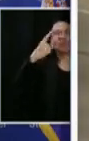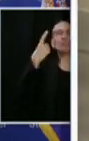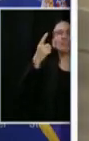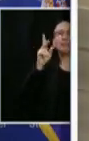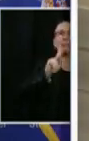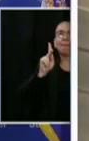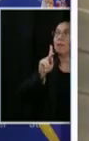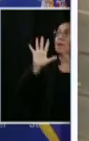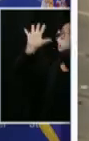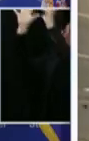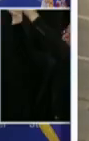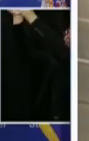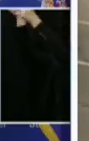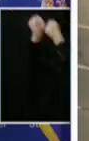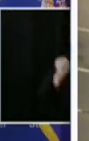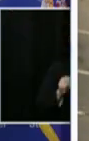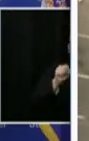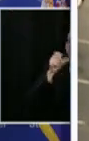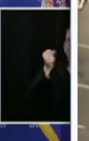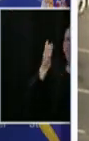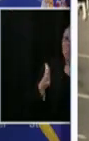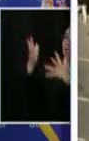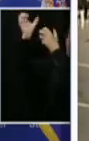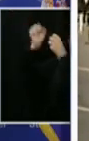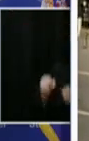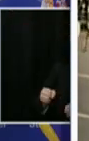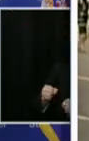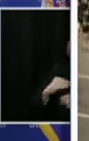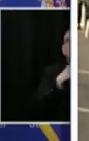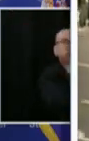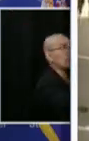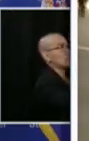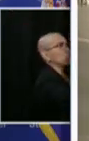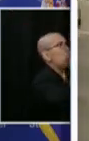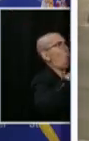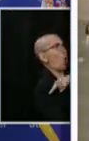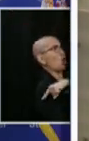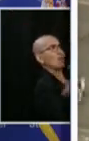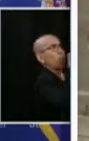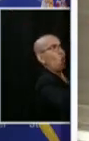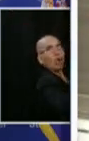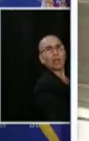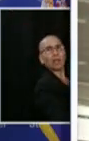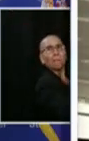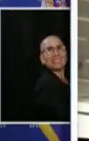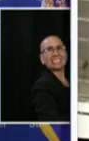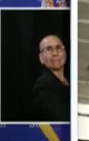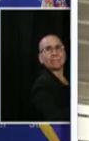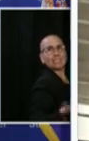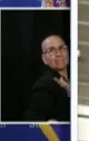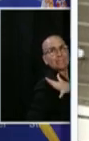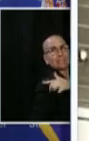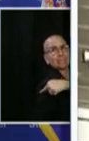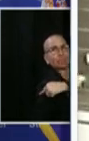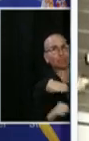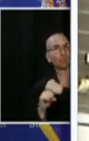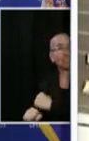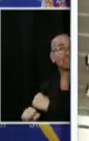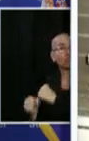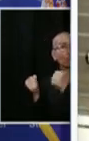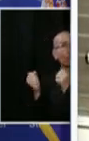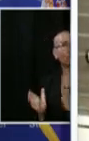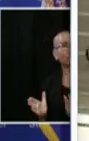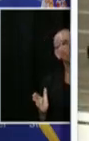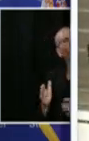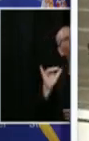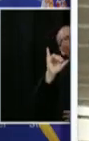appeared at the time to be an attempt to kill them. I think that speaks volumes again. And I'm just, I'm grateful to be able to tell that because I still